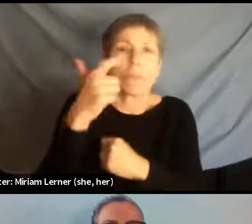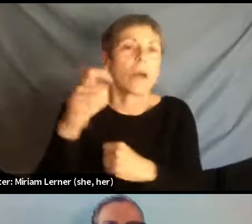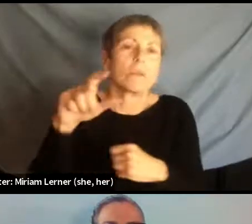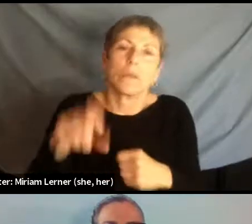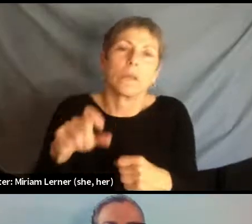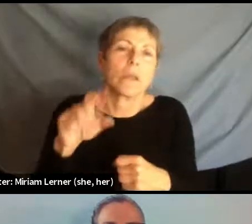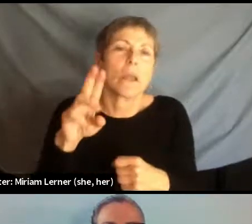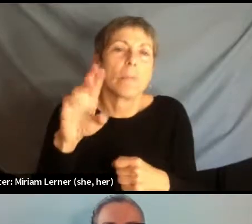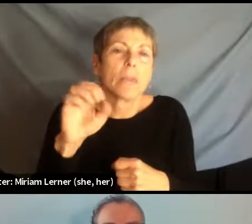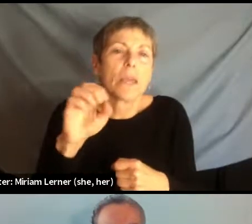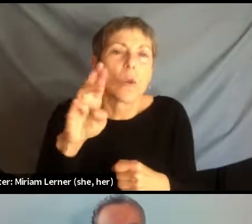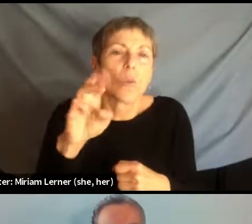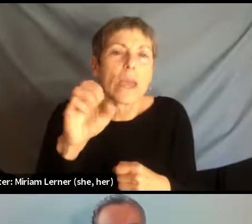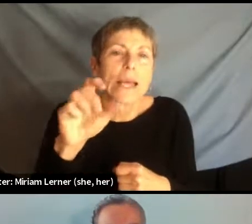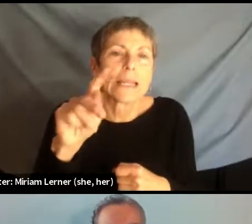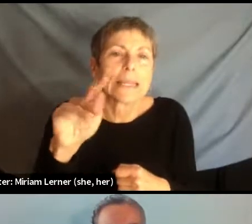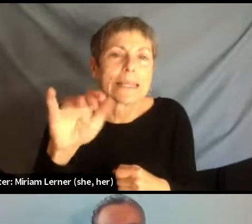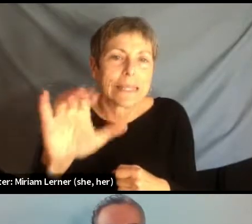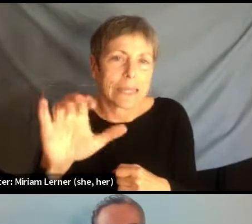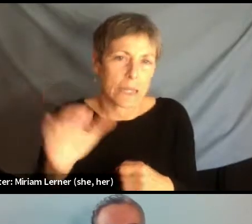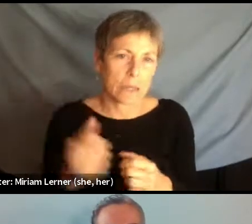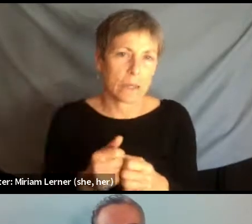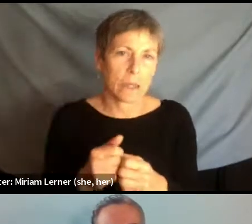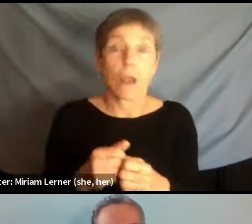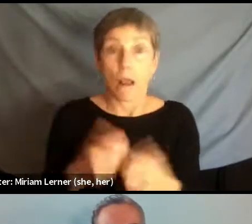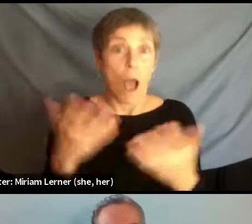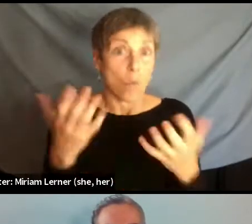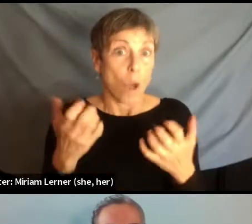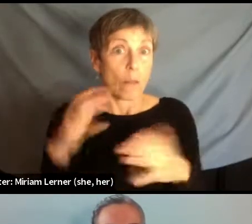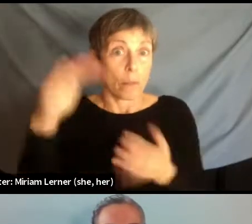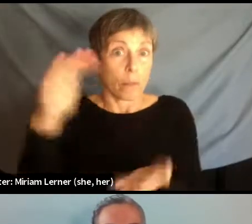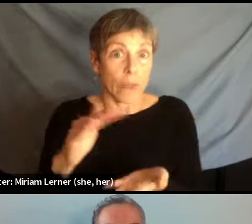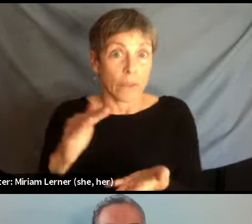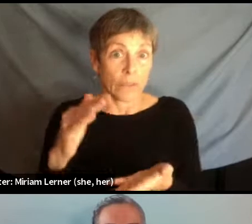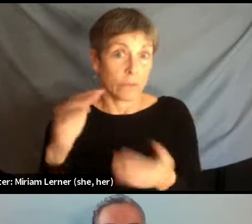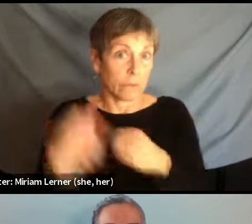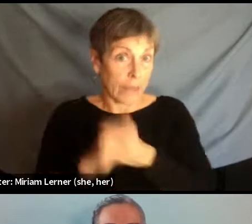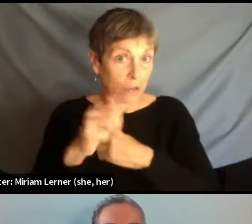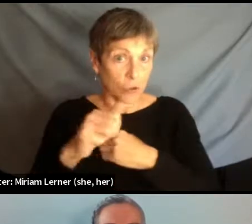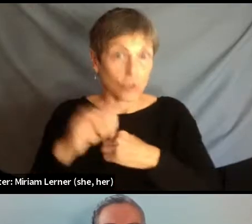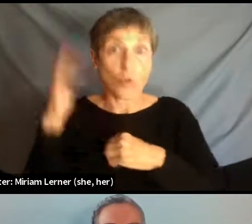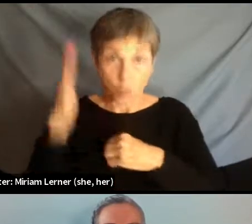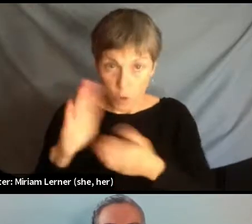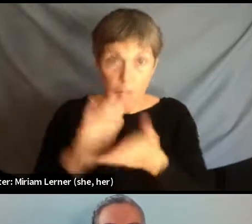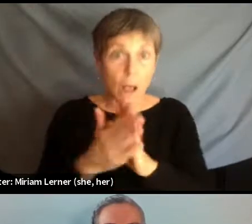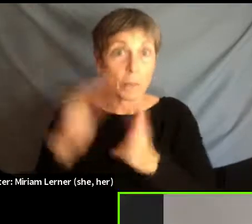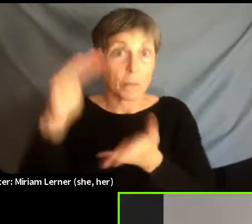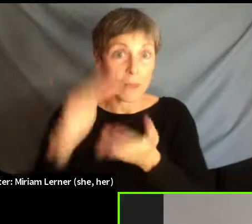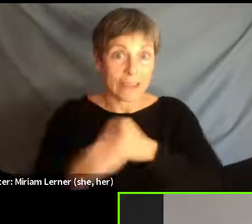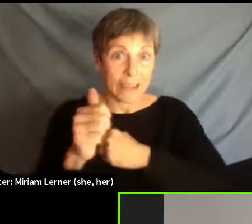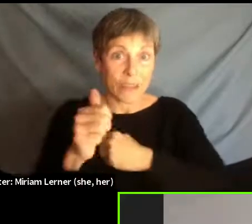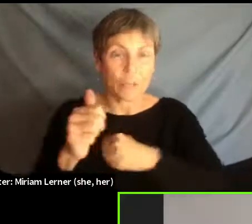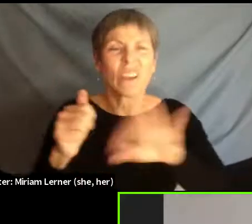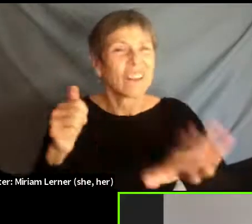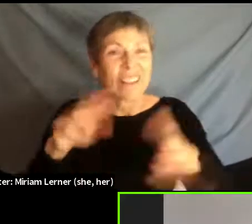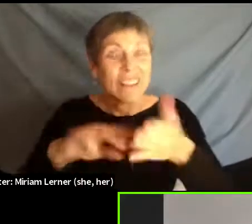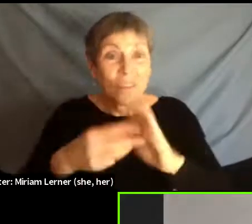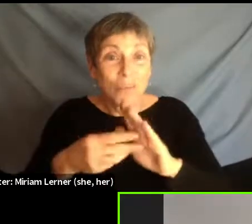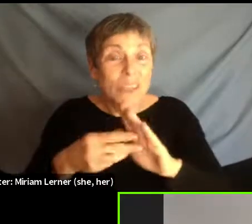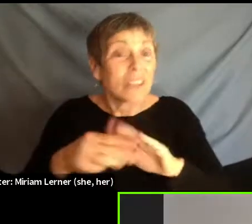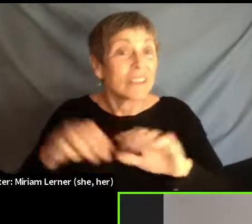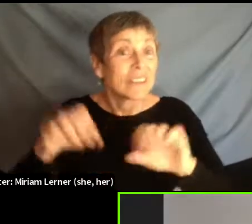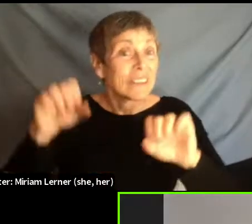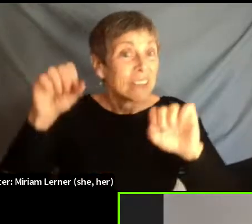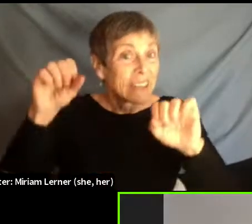I'll mock that out, right? But that doesn't mean that getting to a borderless world, does it mean that they're like, things are not going to get